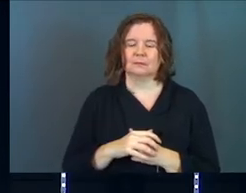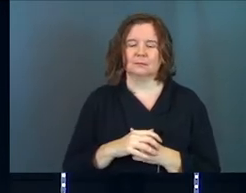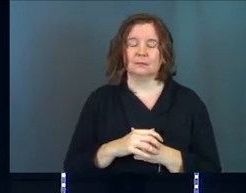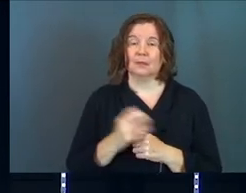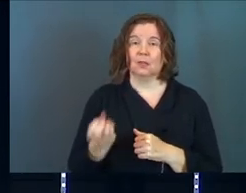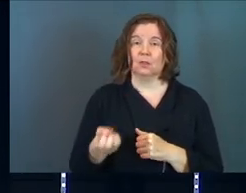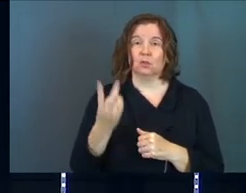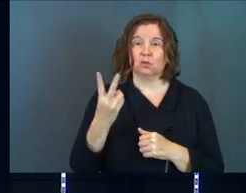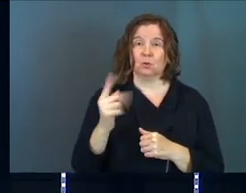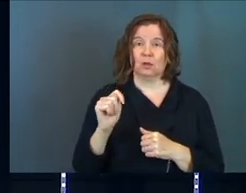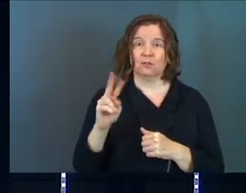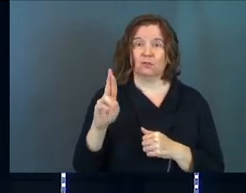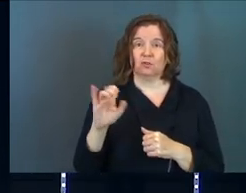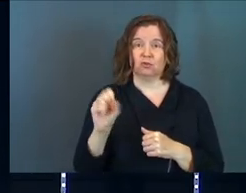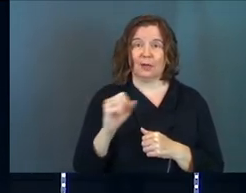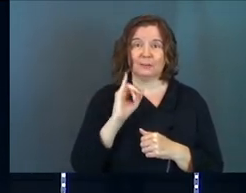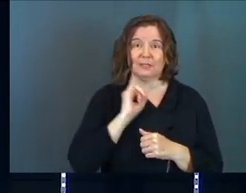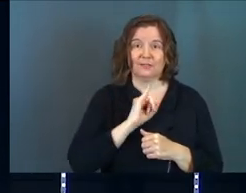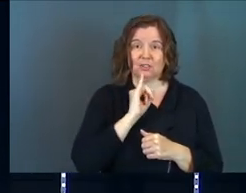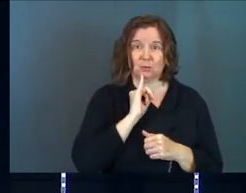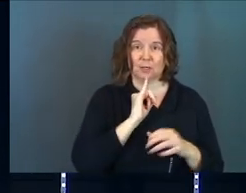They're the 12 tribes of Israel